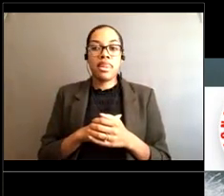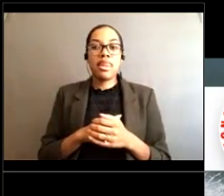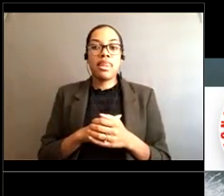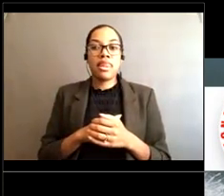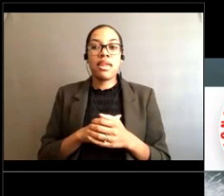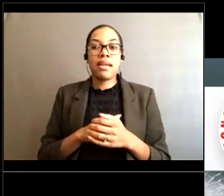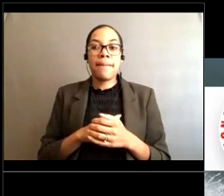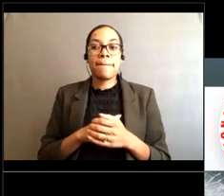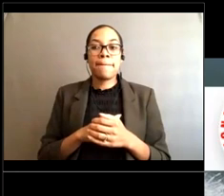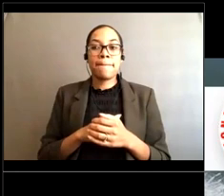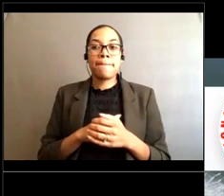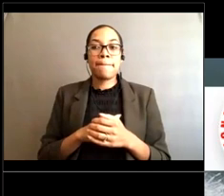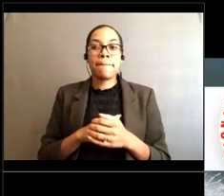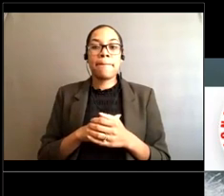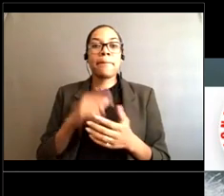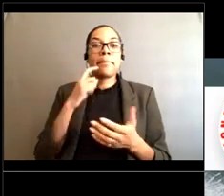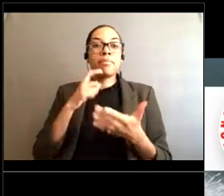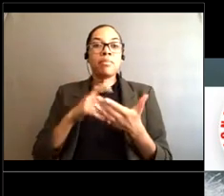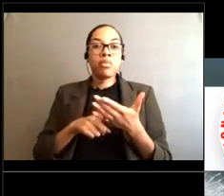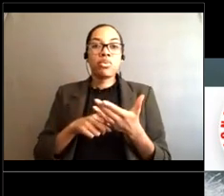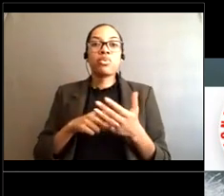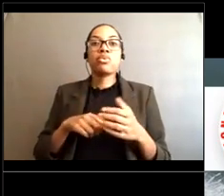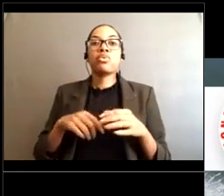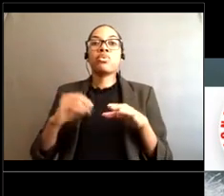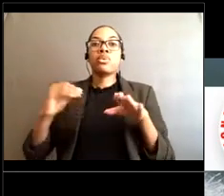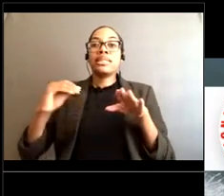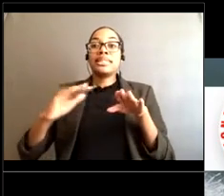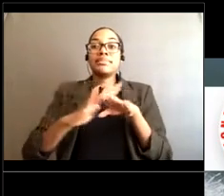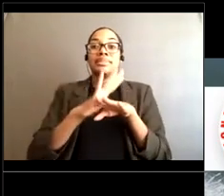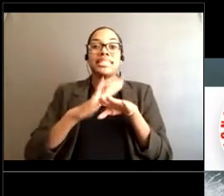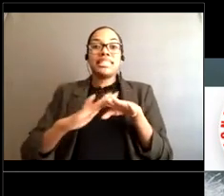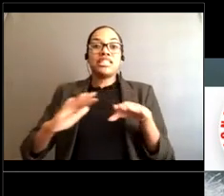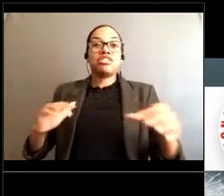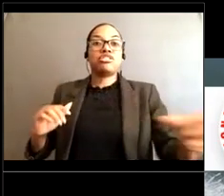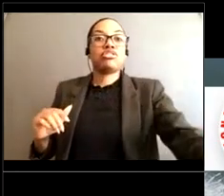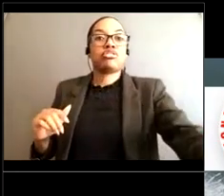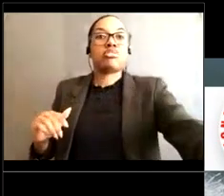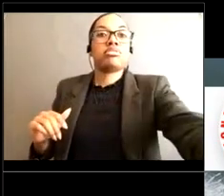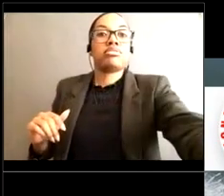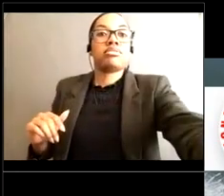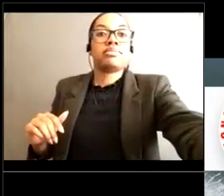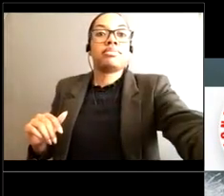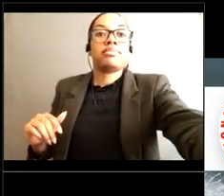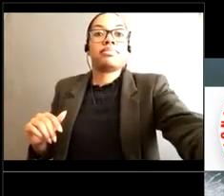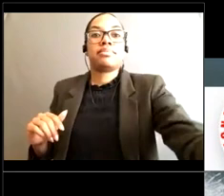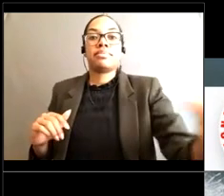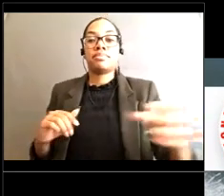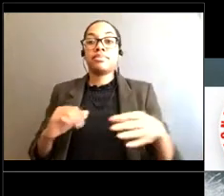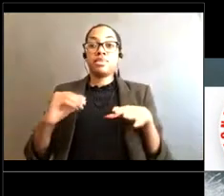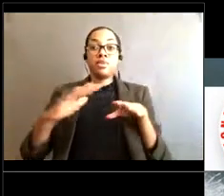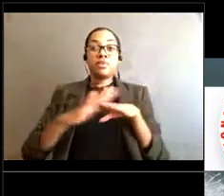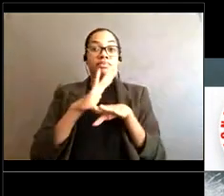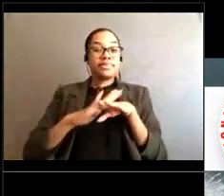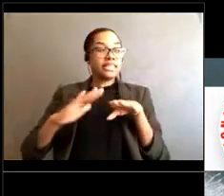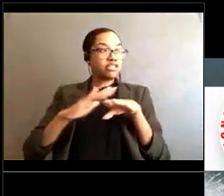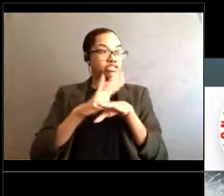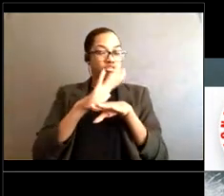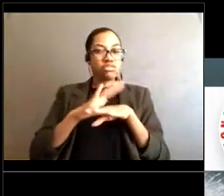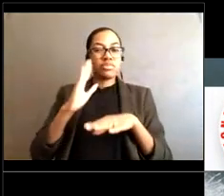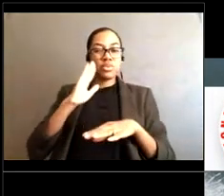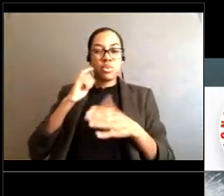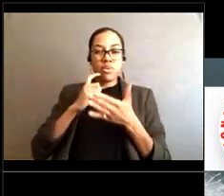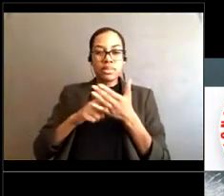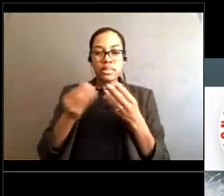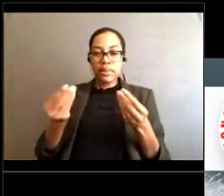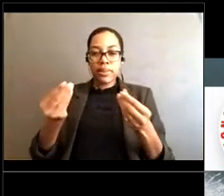from the waves if there's no rip current? Yeah, that's that's a great question too Just the wave action on its own